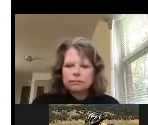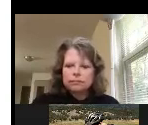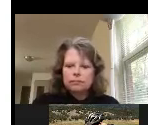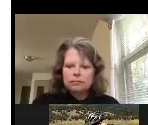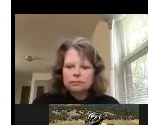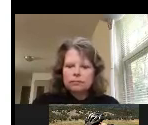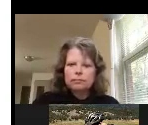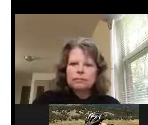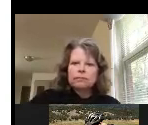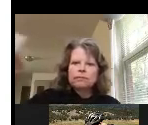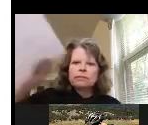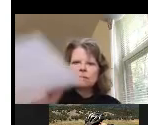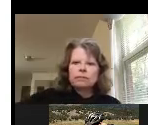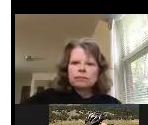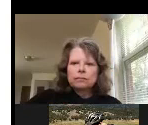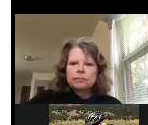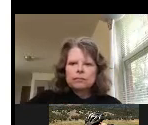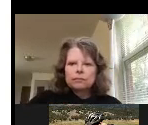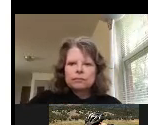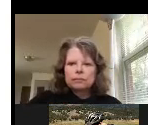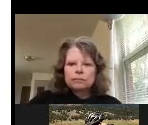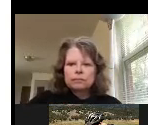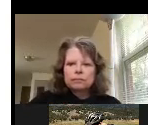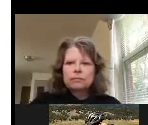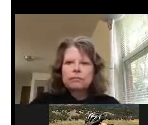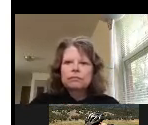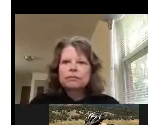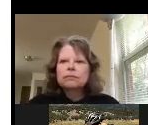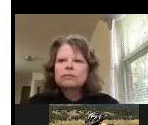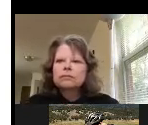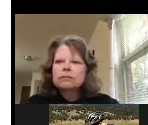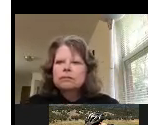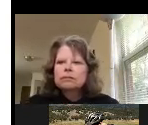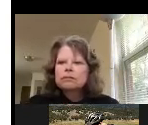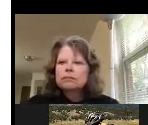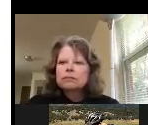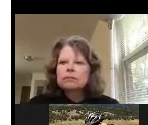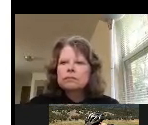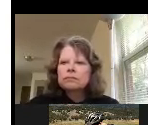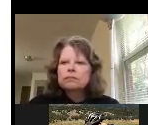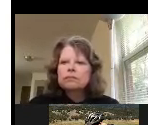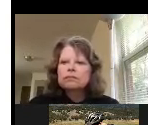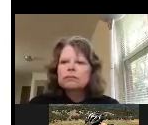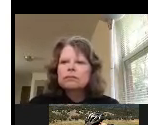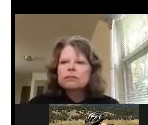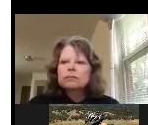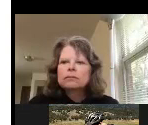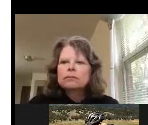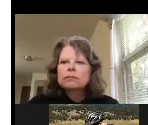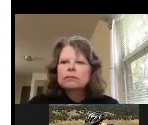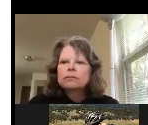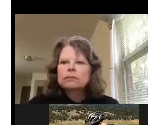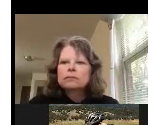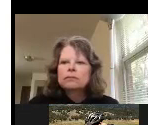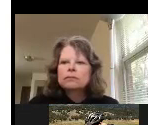individuals and And I think one thing that really quick while we're talking about deafblindness is that when